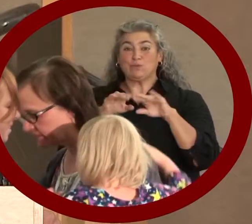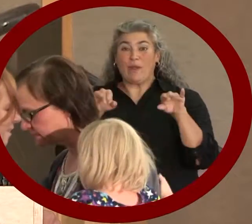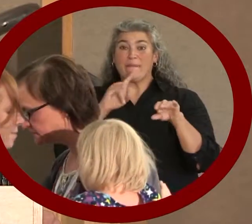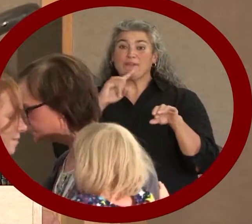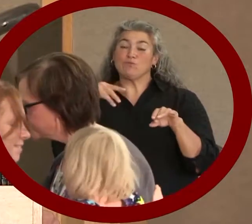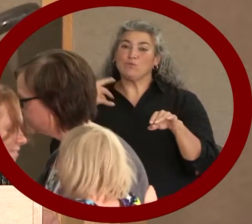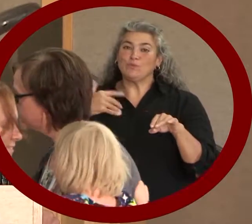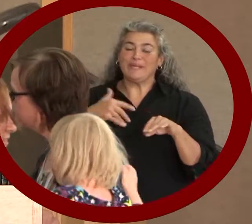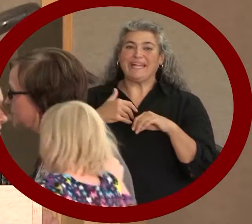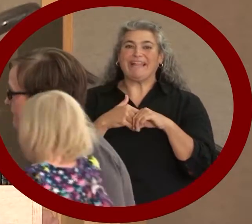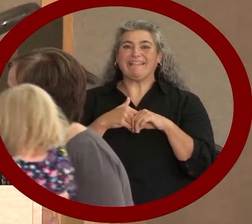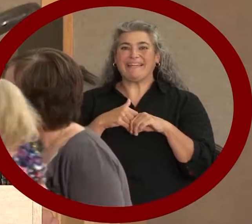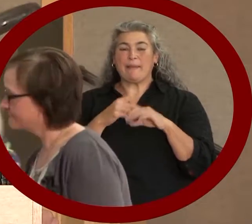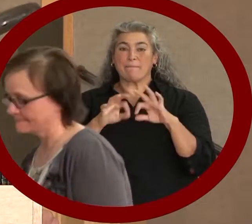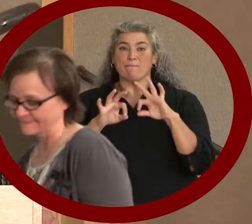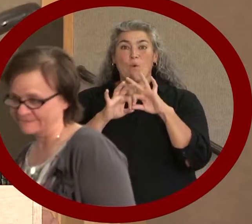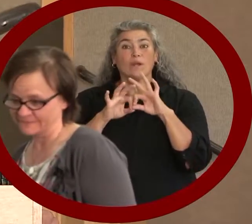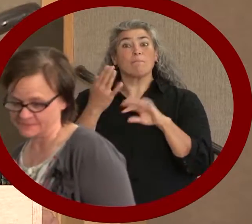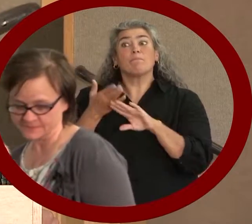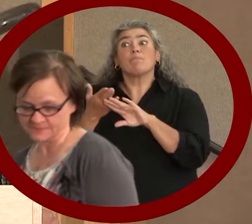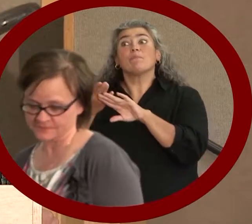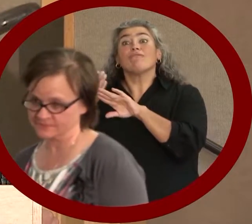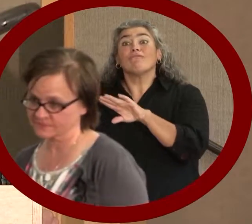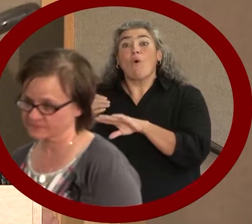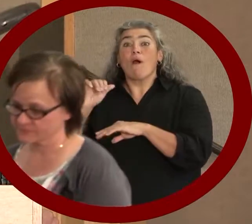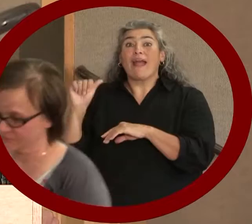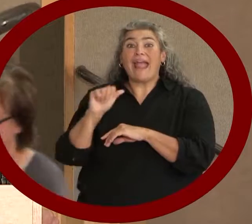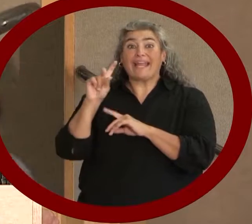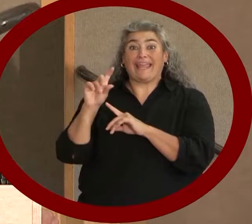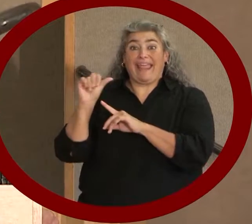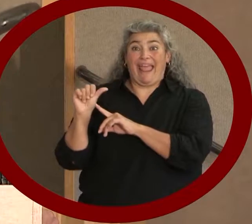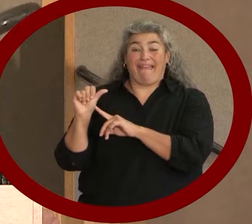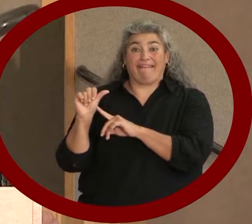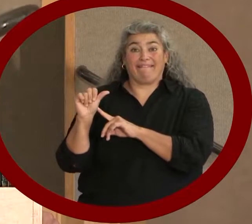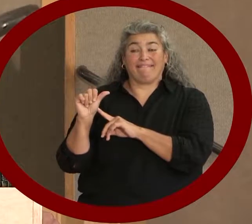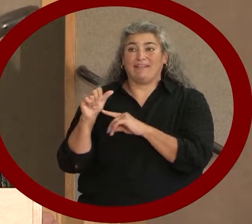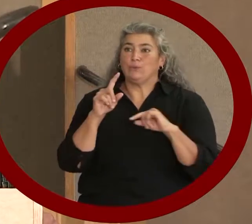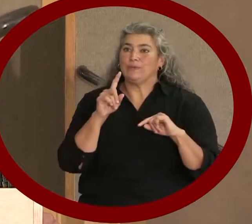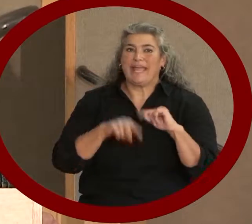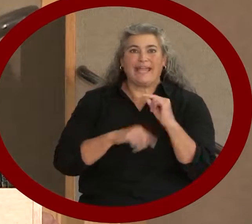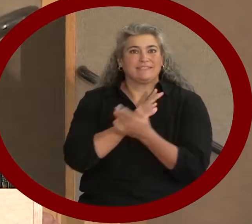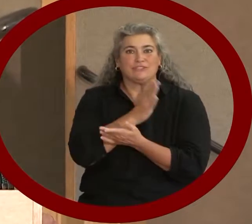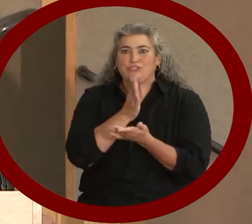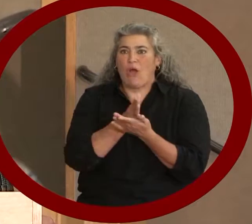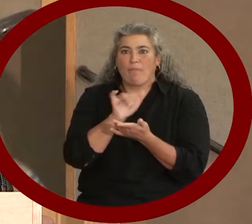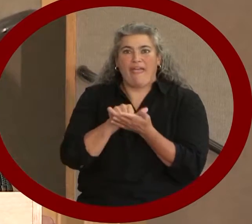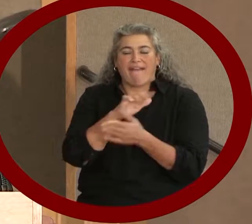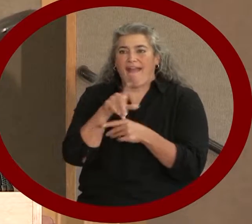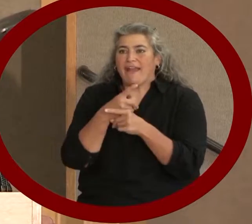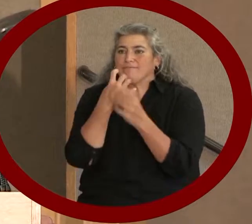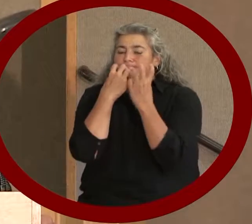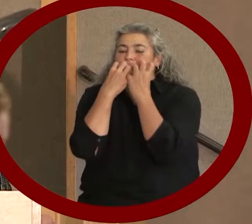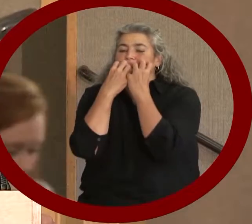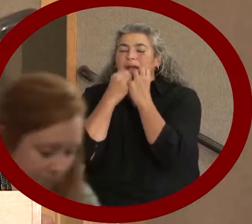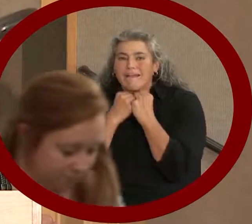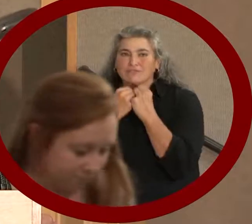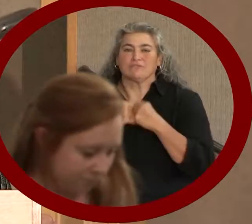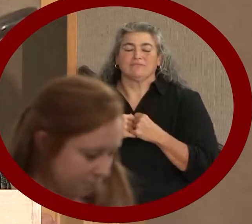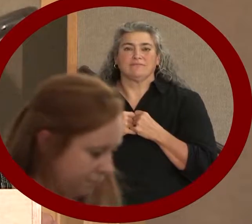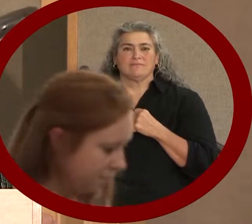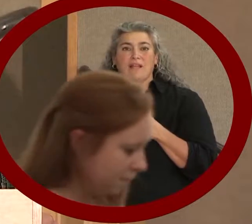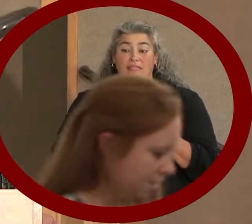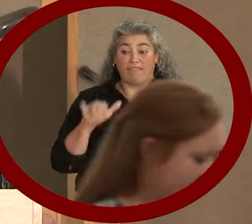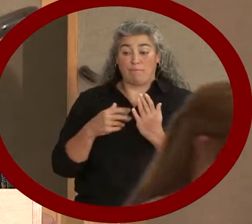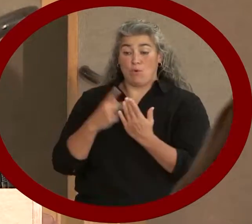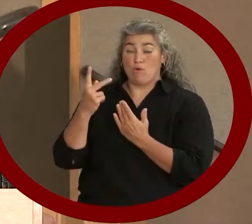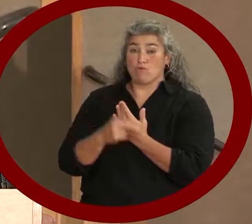promise of the ADA before the ADA was a reality. And you can't stop that sort of passion. The program is life-enriching and life-changing